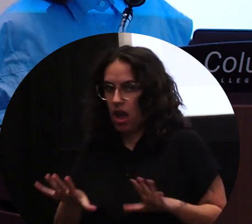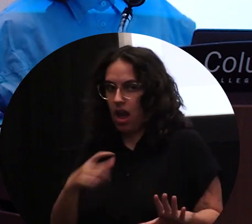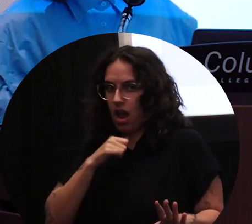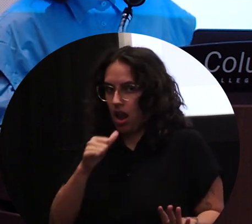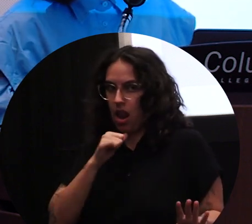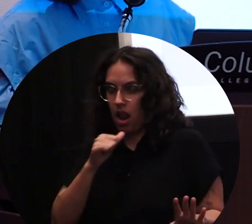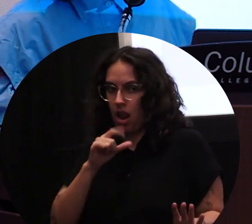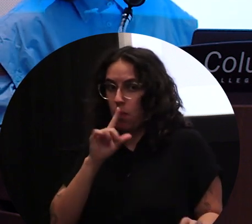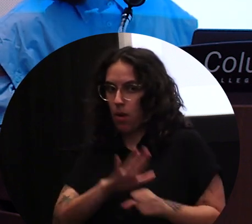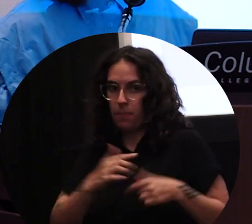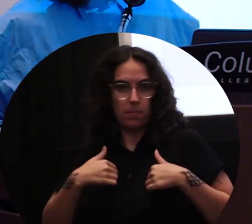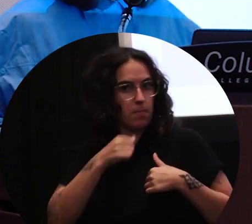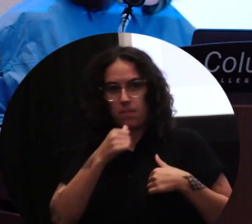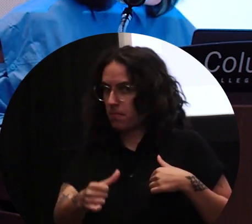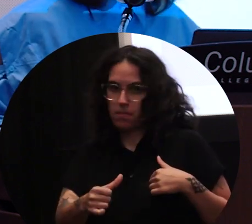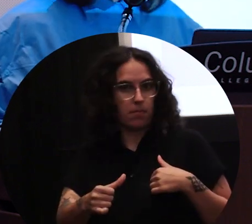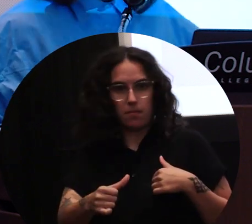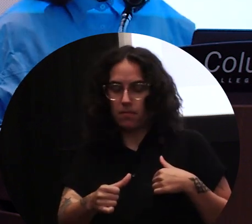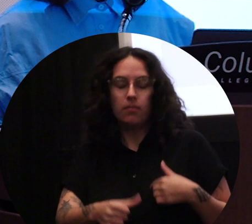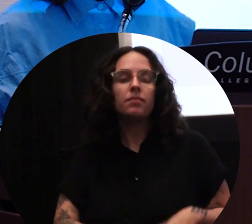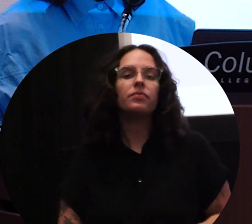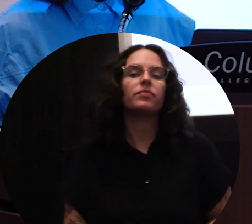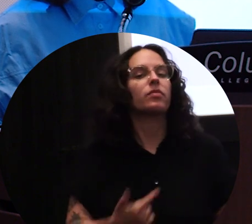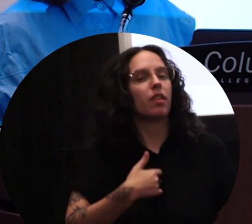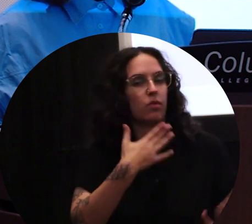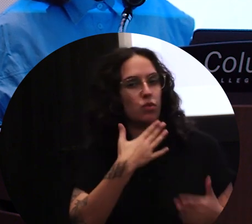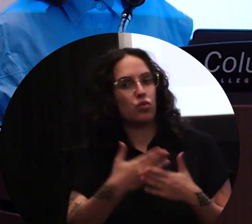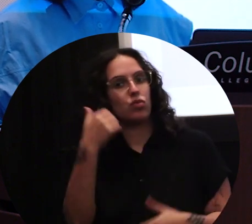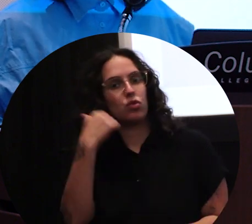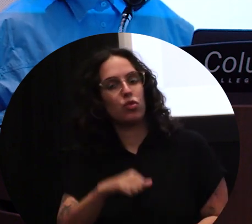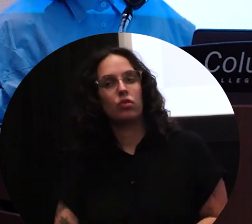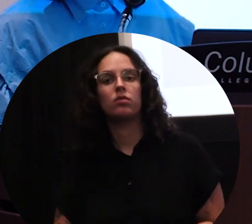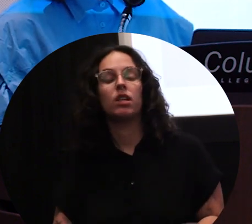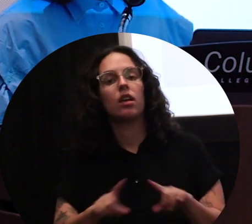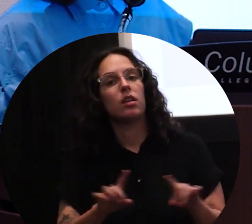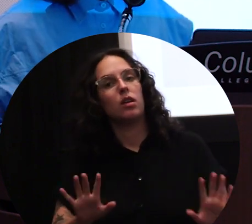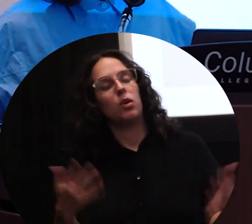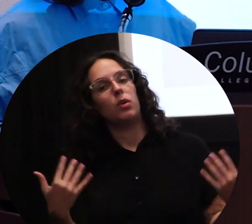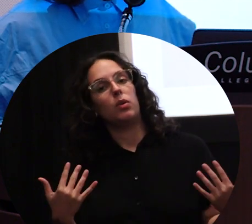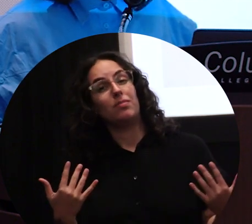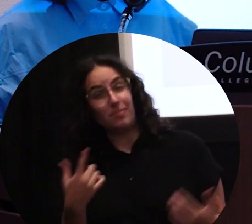didn't. I promise I didn't. I was a very good girl. But may I?